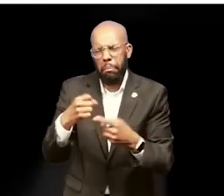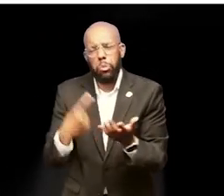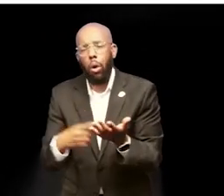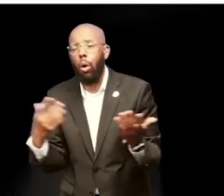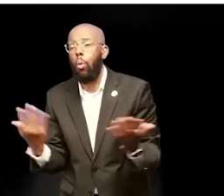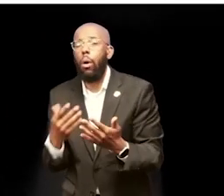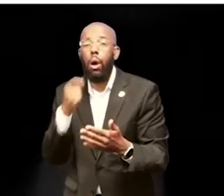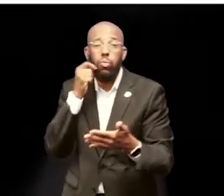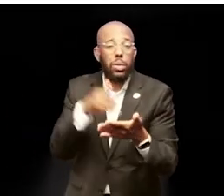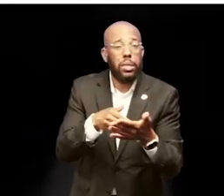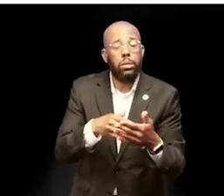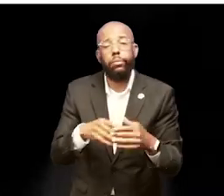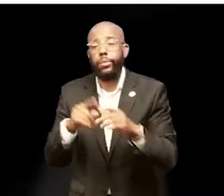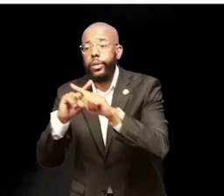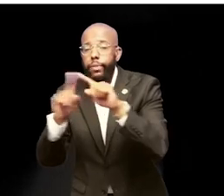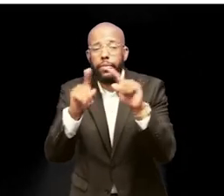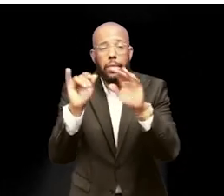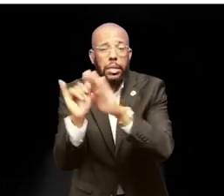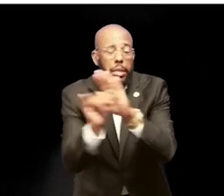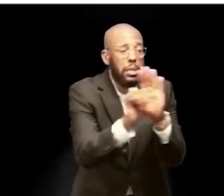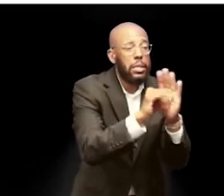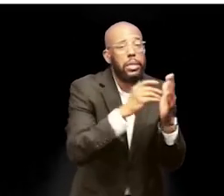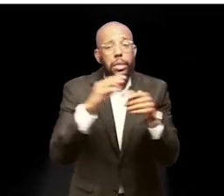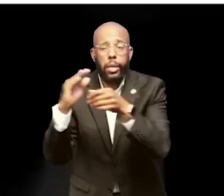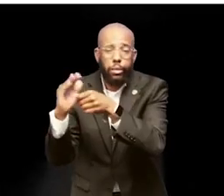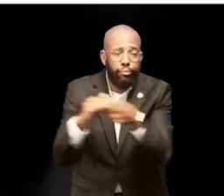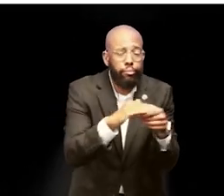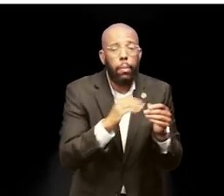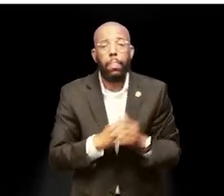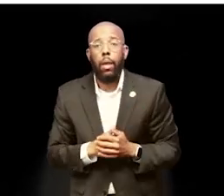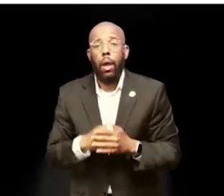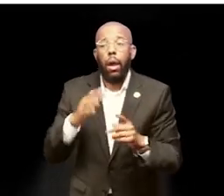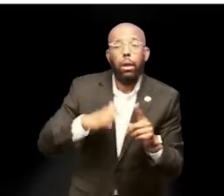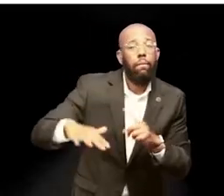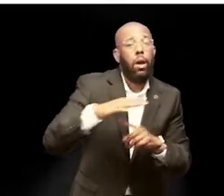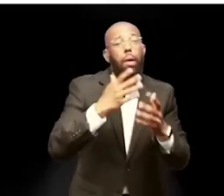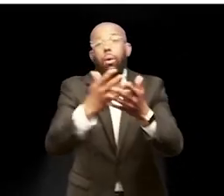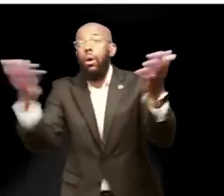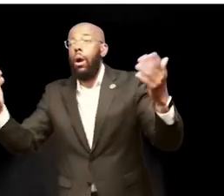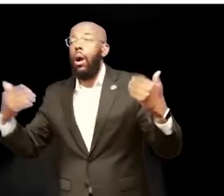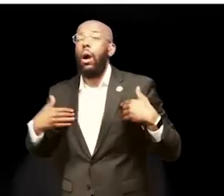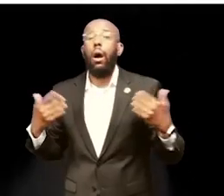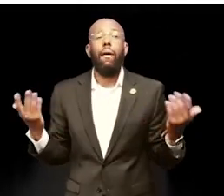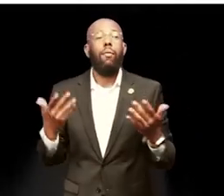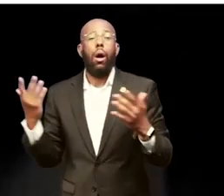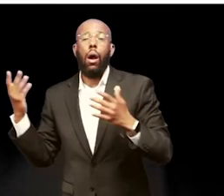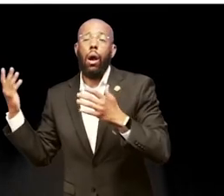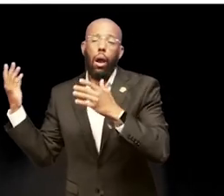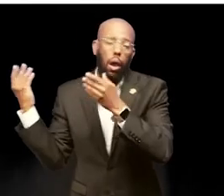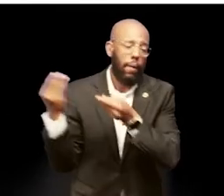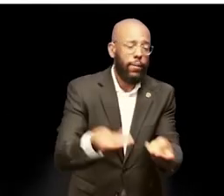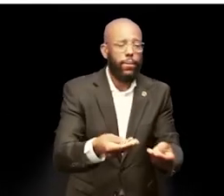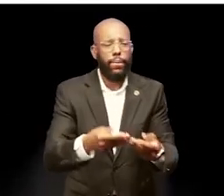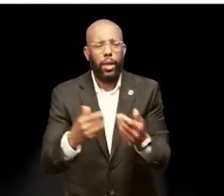joy, and foster possibility. Yes, culture matters. I am extremely proud of my colleagues at the Center for Folklife